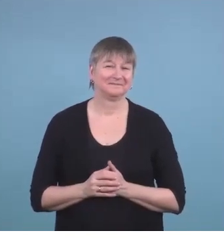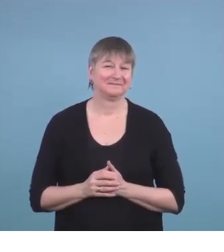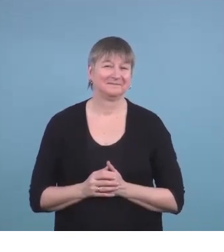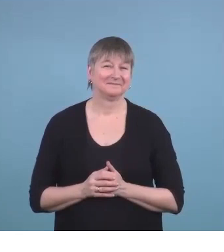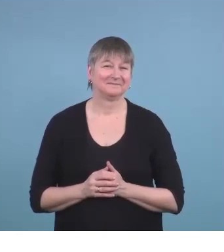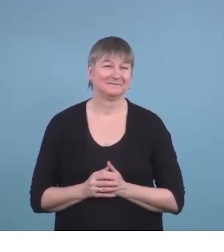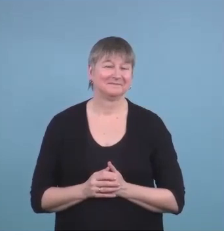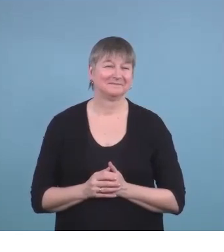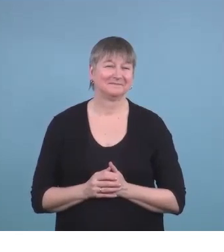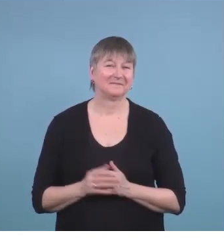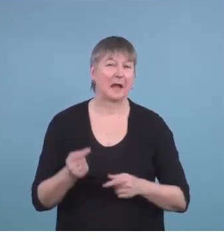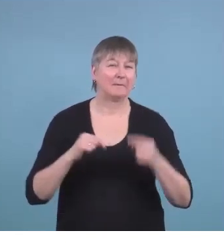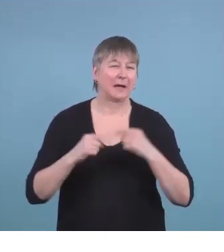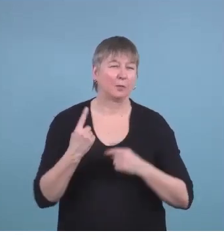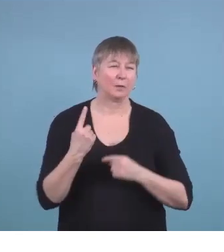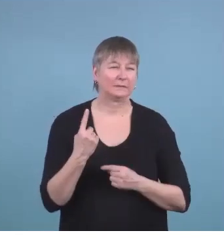back one I think